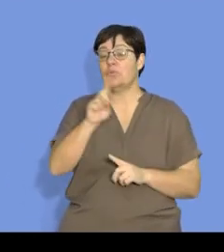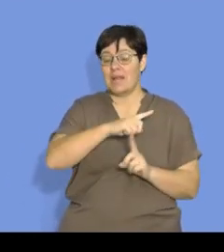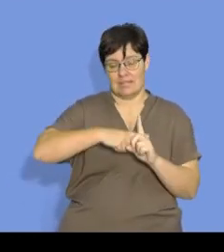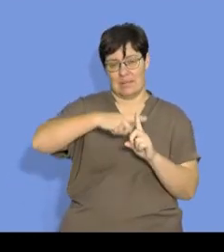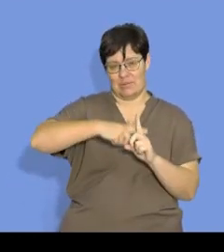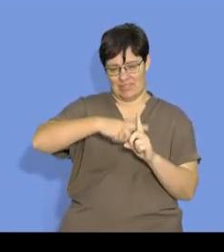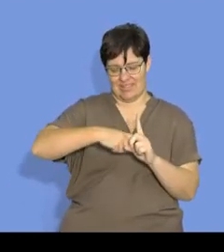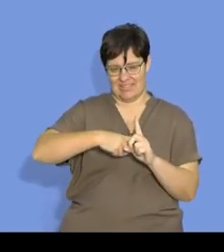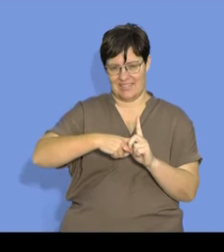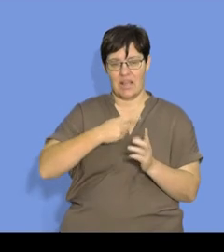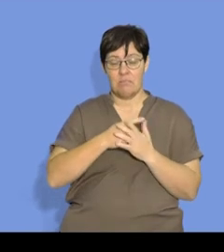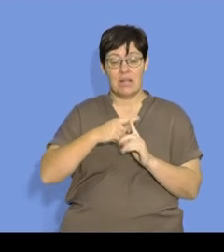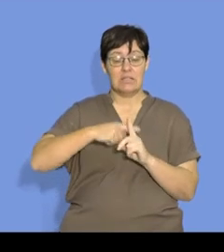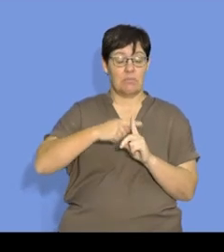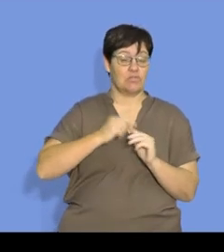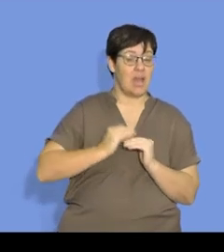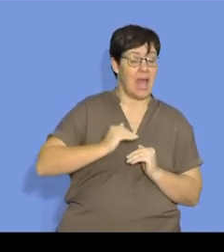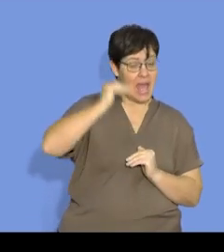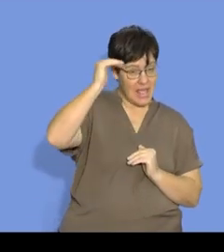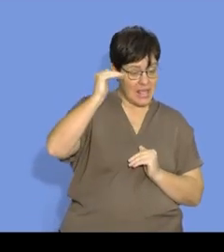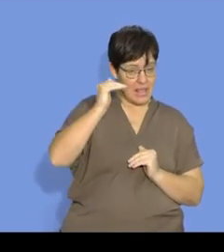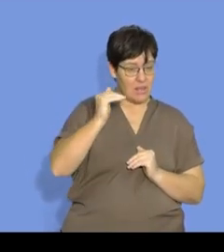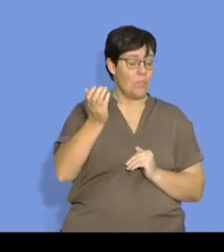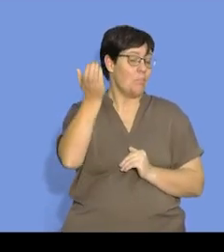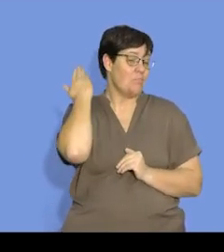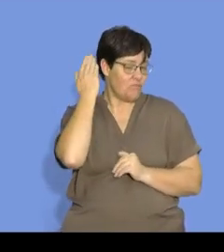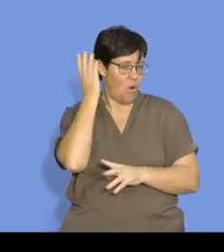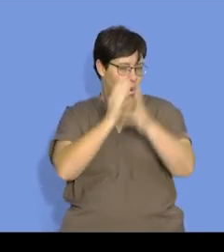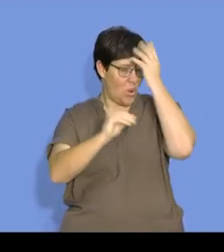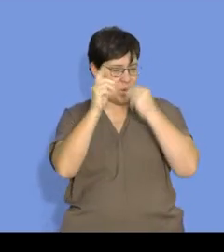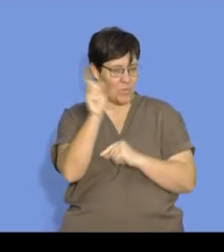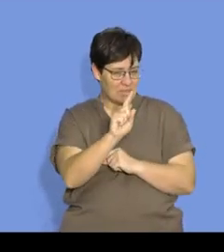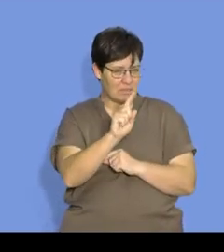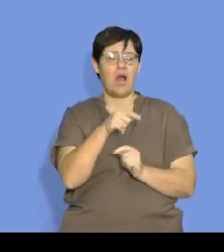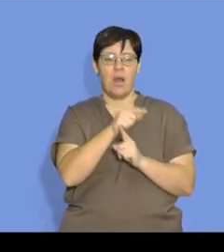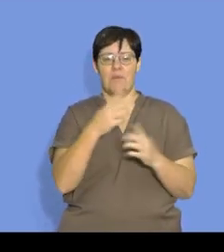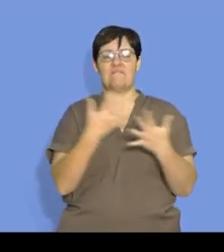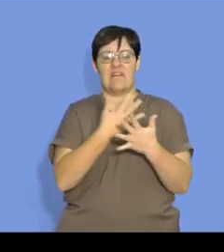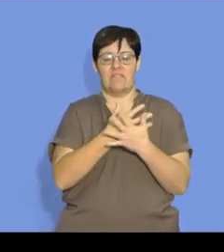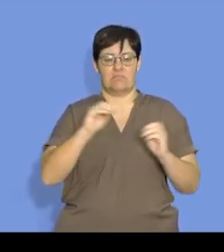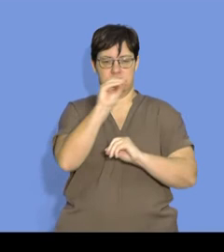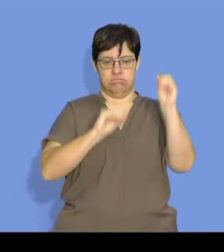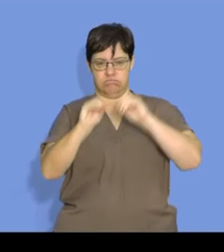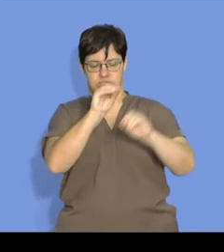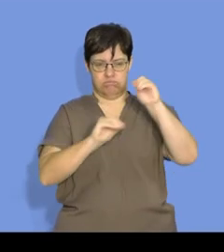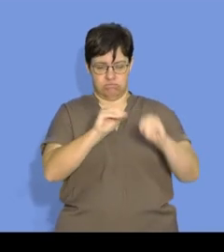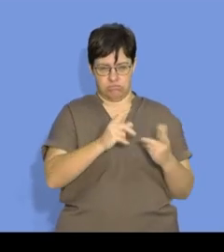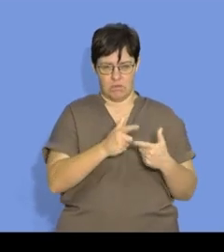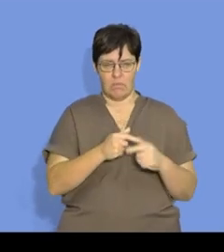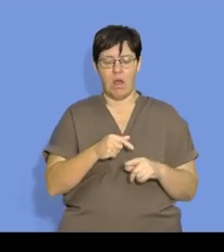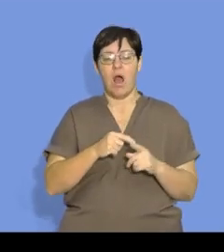temperature. We know that if it's a high temperature, we've learned before, we know that the motion will be fast.